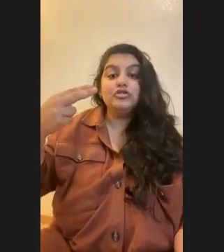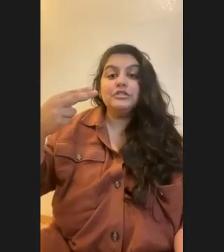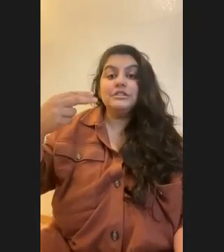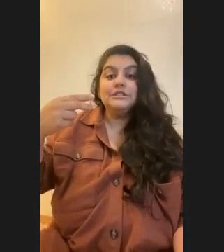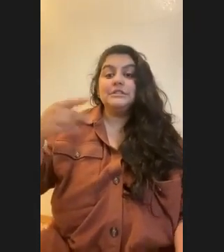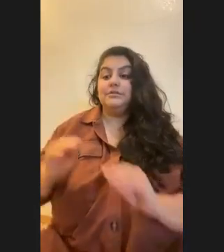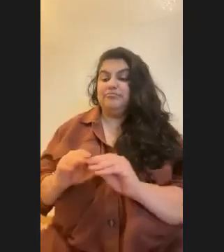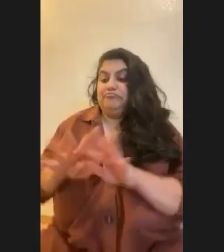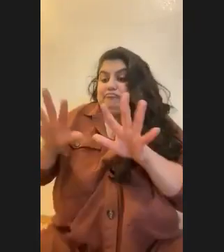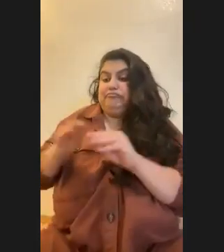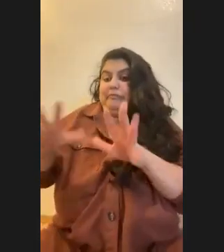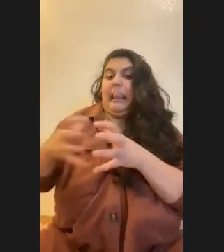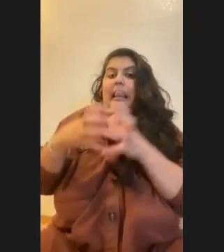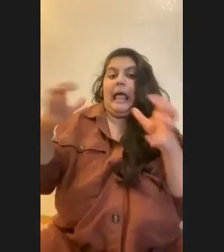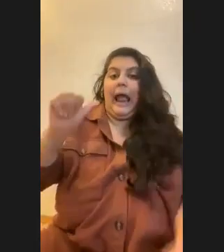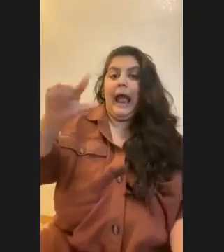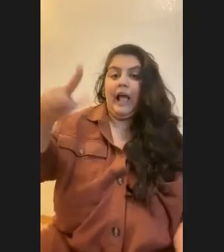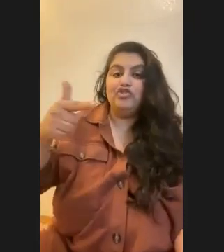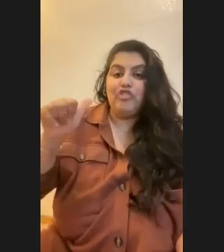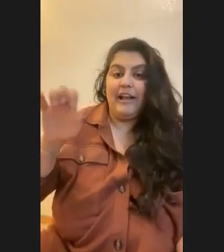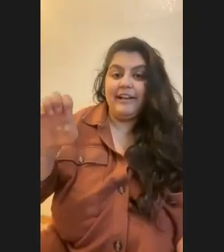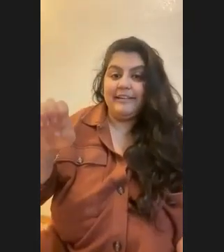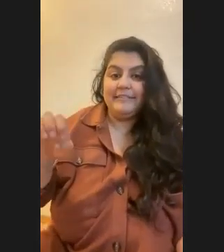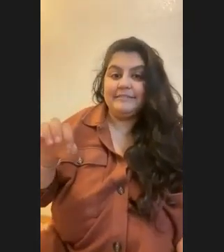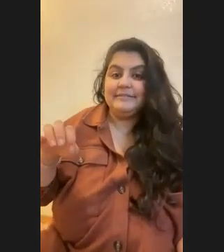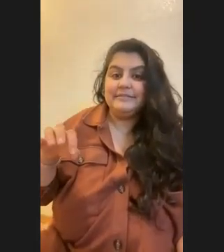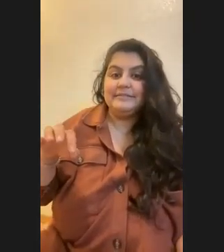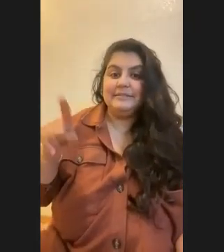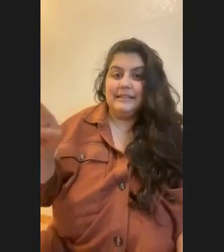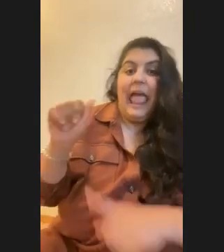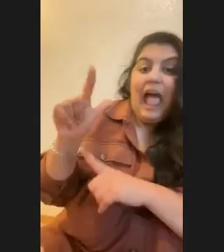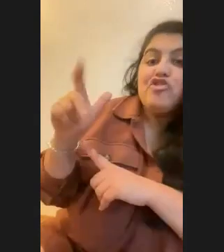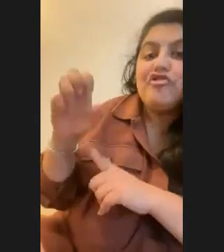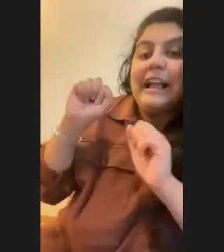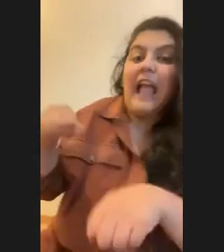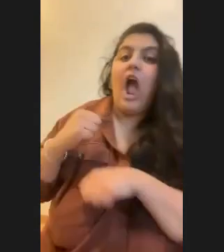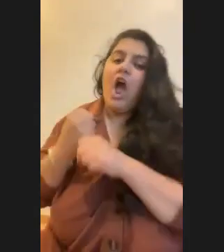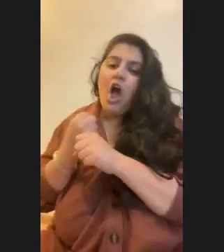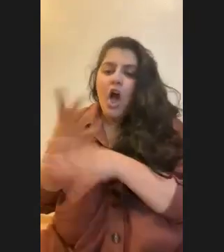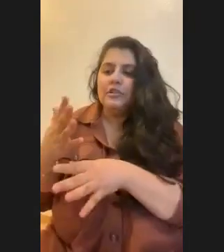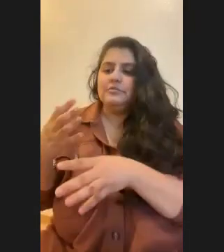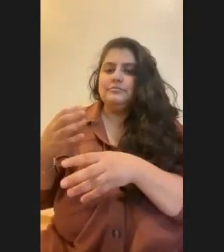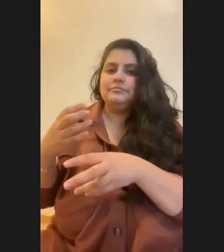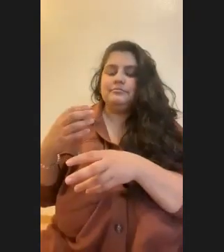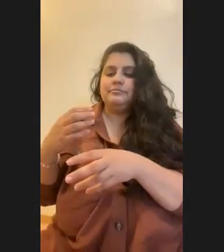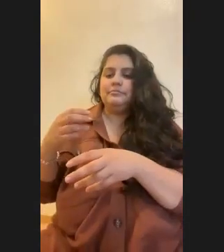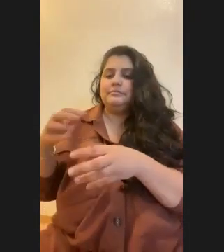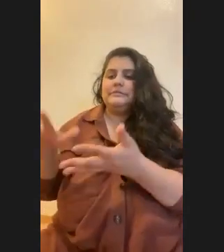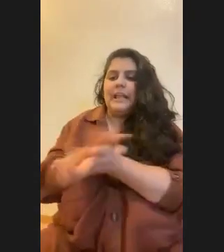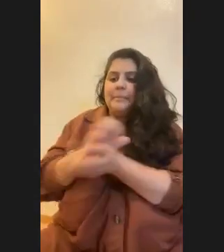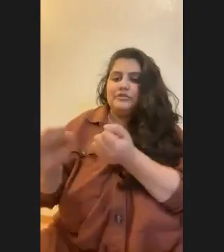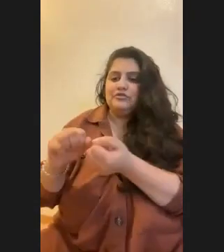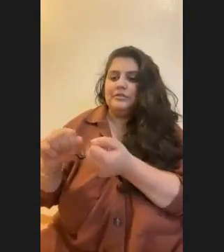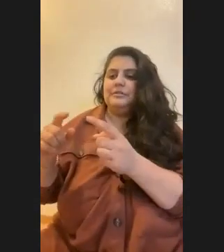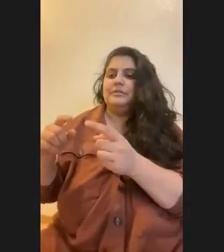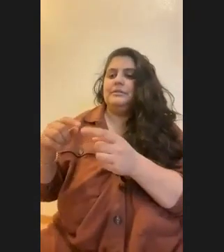algae, there's, they can grow like some algae that's like bad for them will grow on them. It'll prevent them from recovering from coral bleaching. So if you have